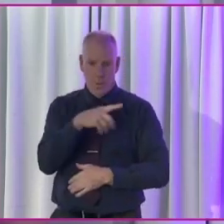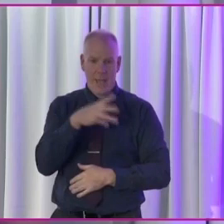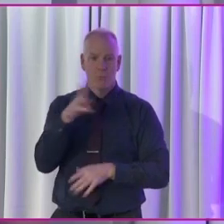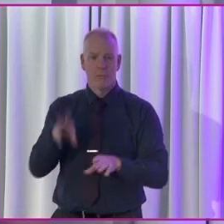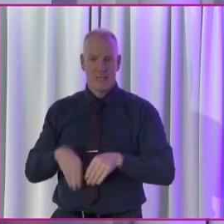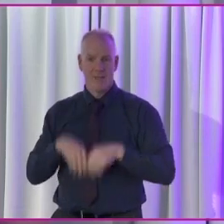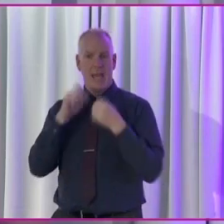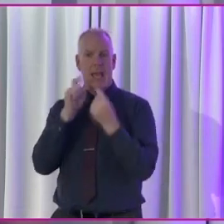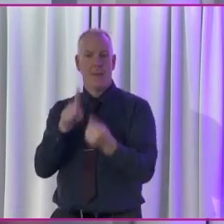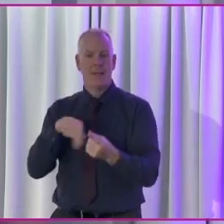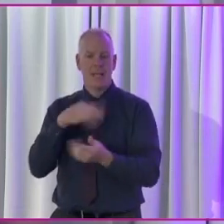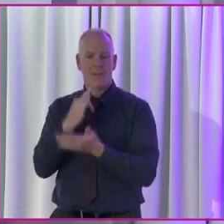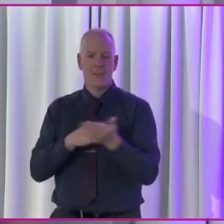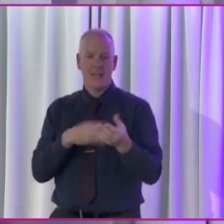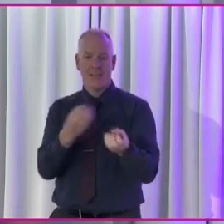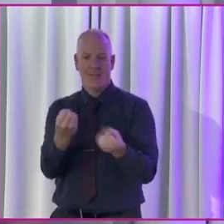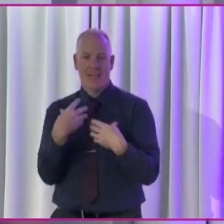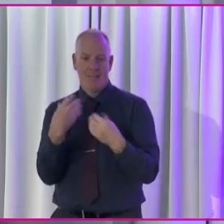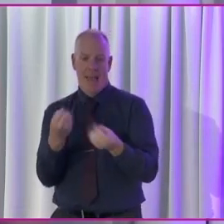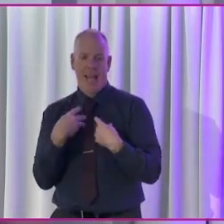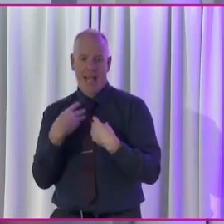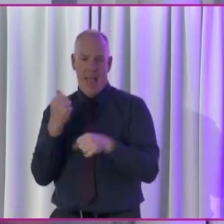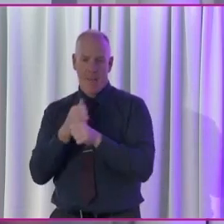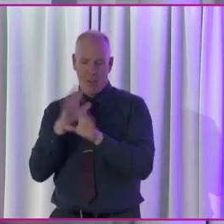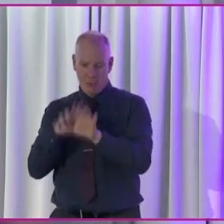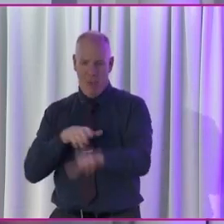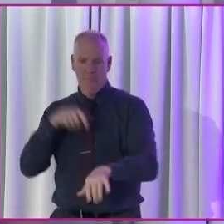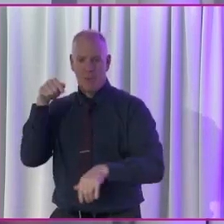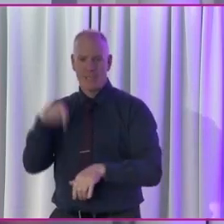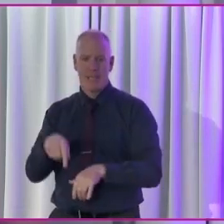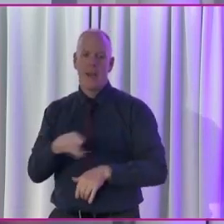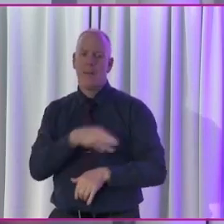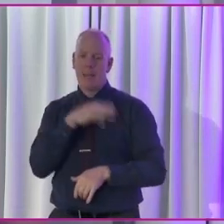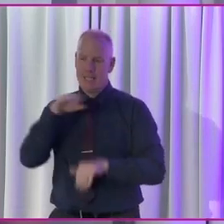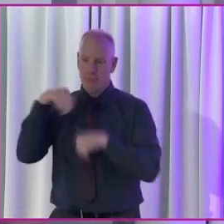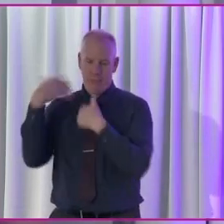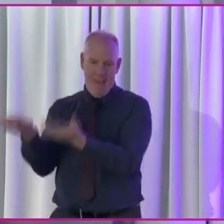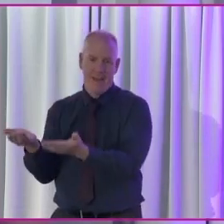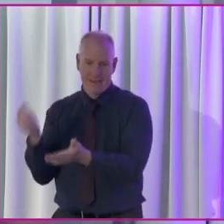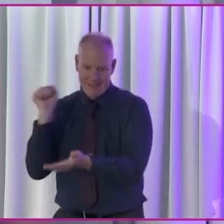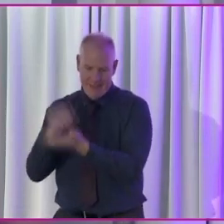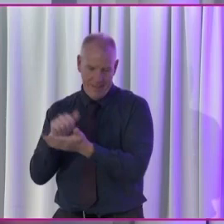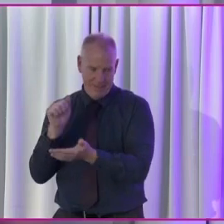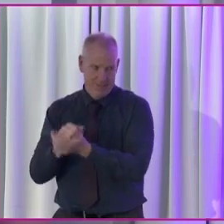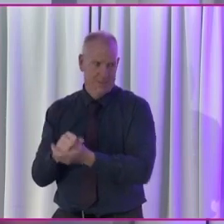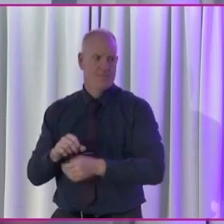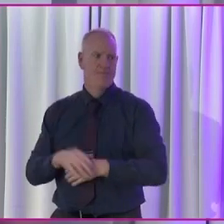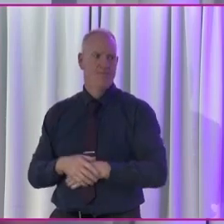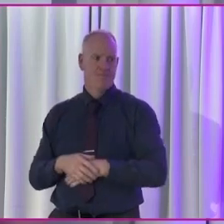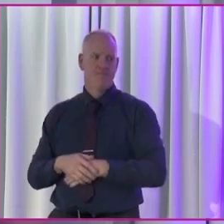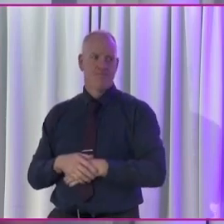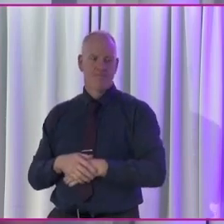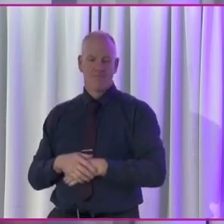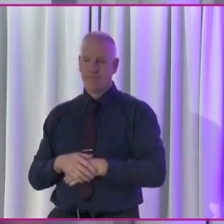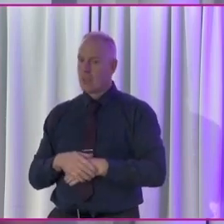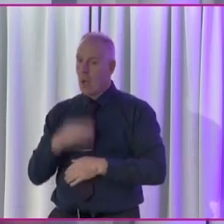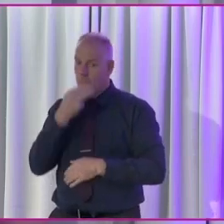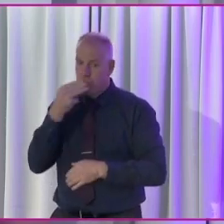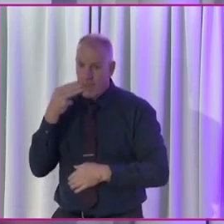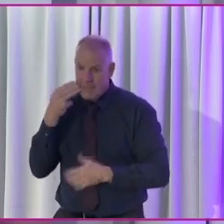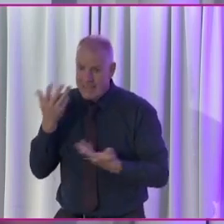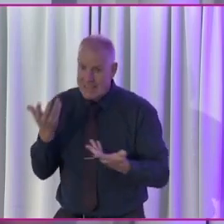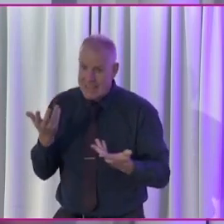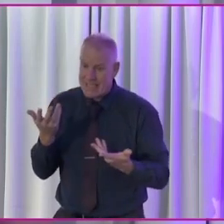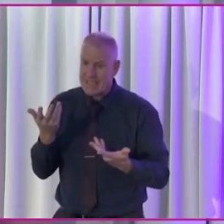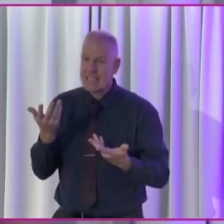over the next few days asking for your feedback on the conference. Please do provide it. We don't promise that we have